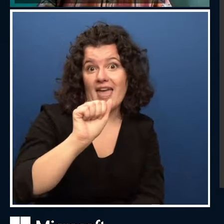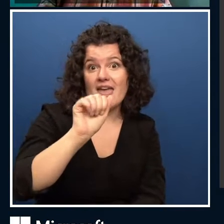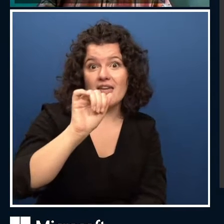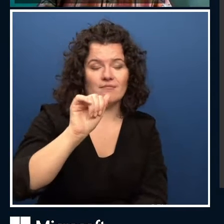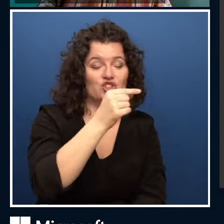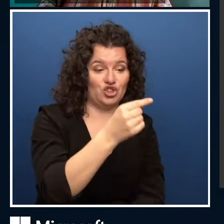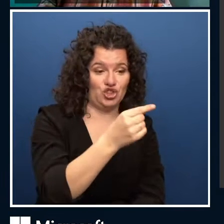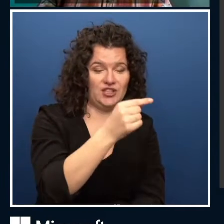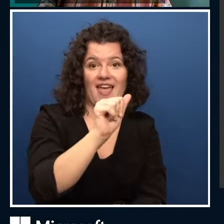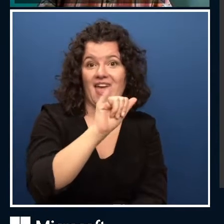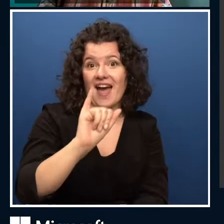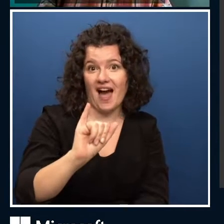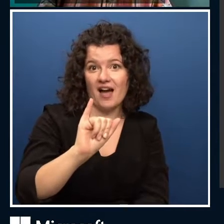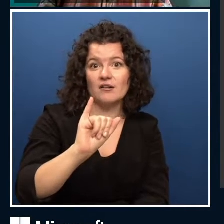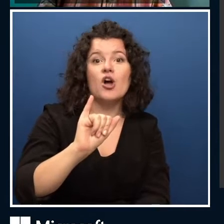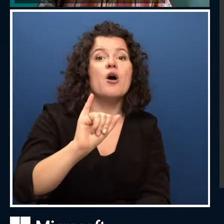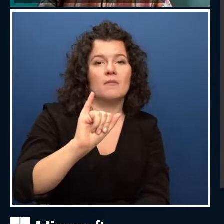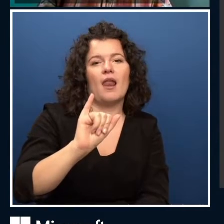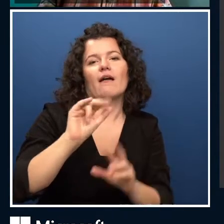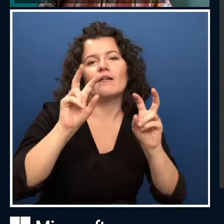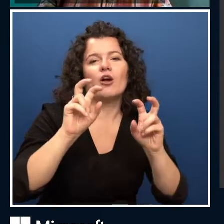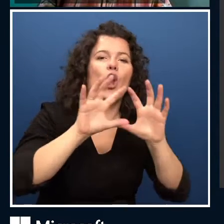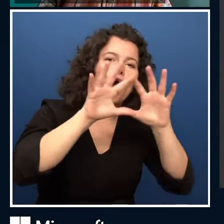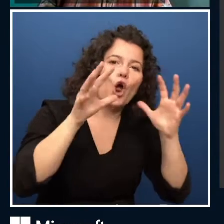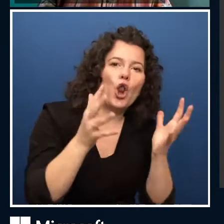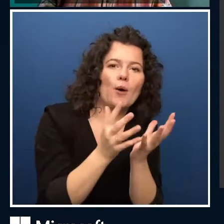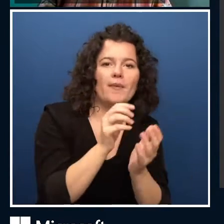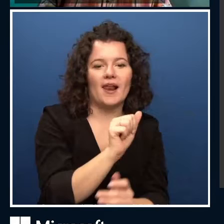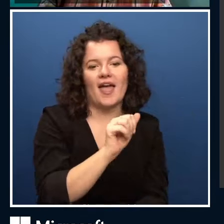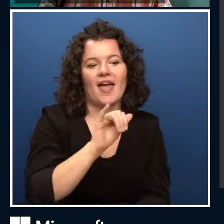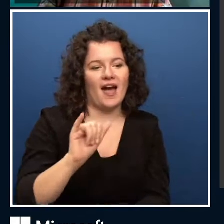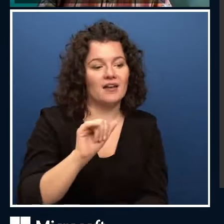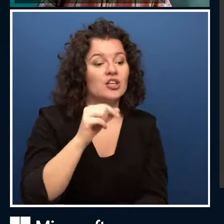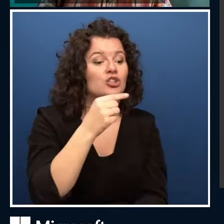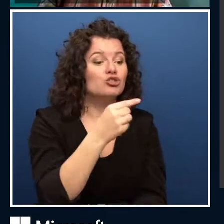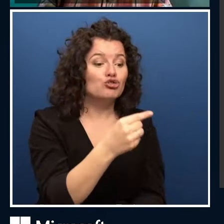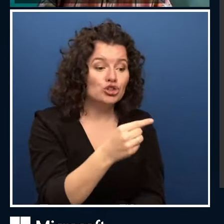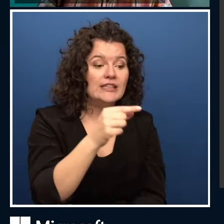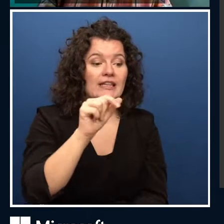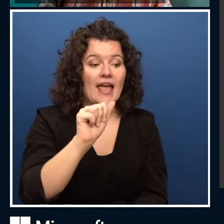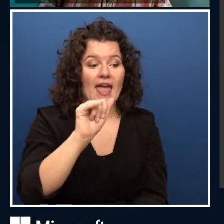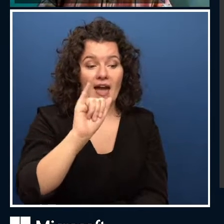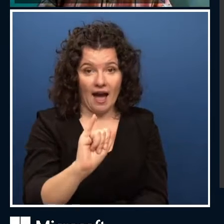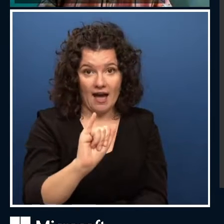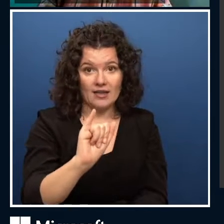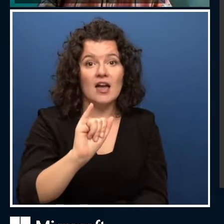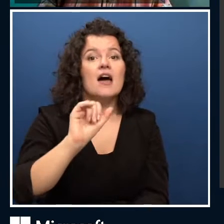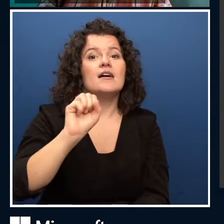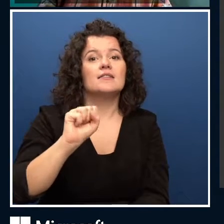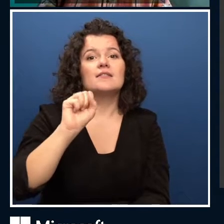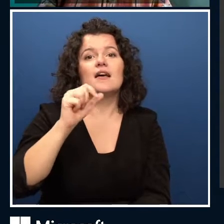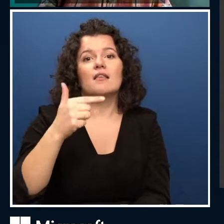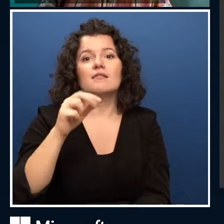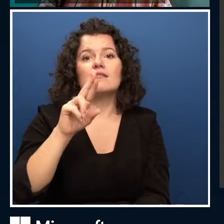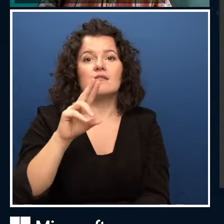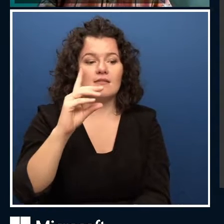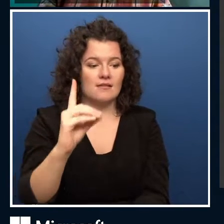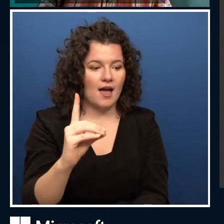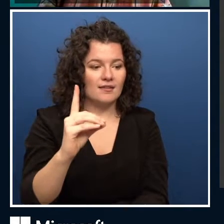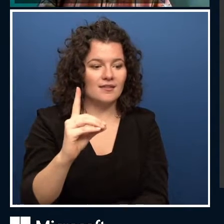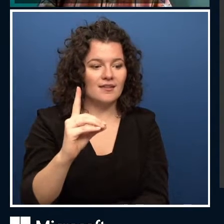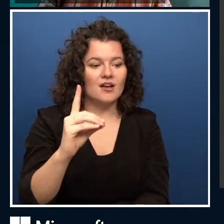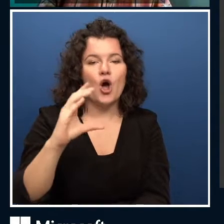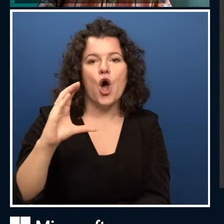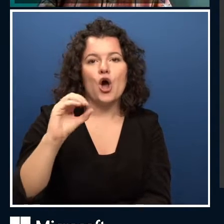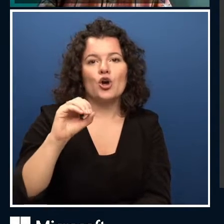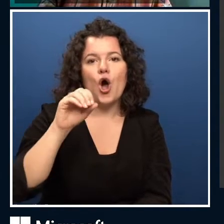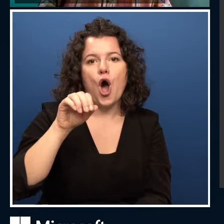Conference, StudConf. If you pop that hashtag on any tweet, we can also then repost it into our chat, and we'd love to kind